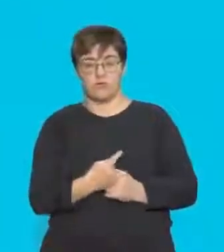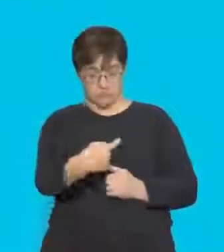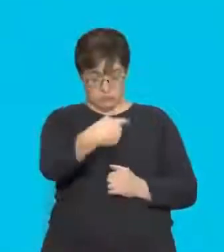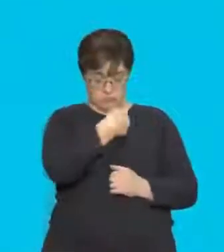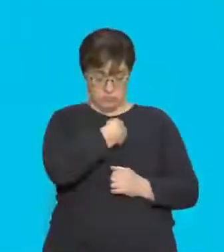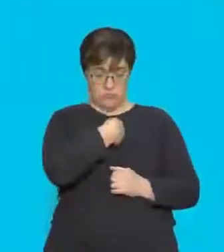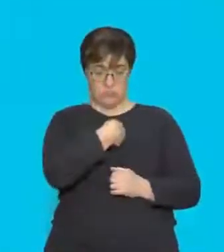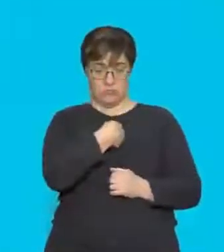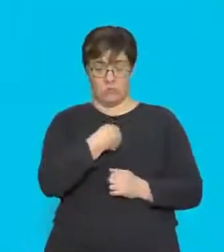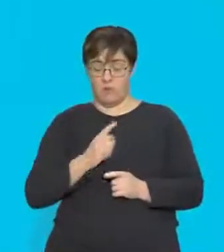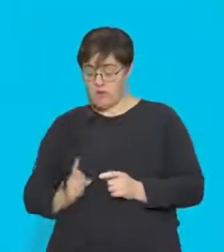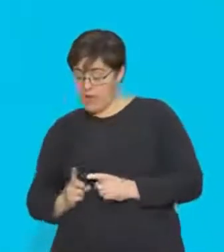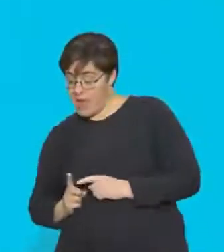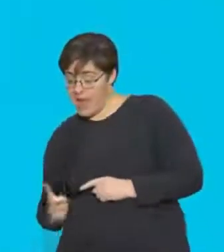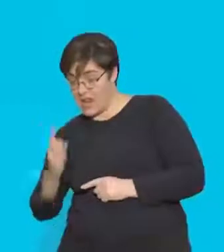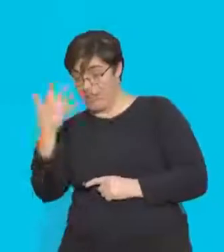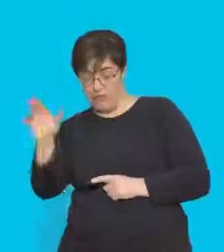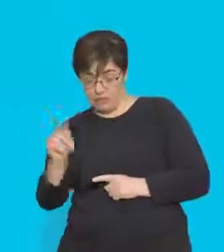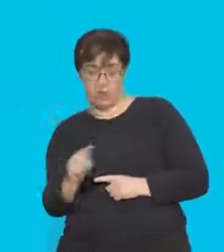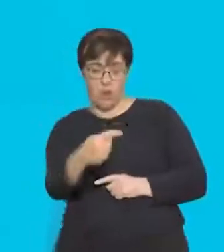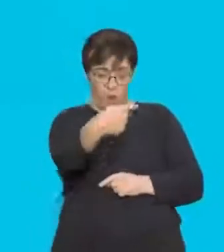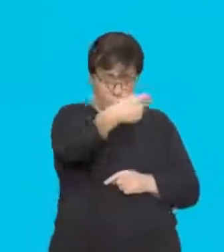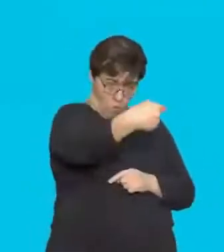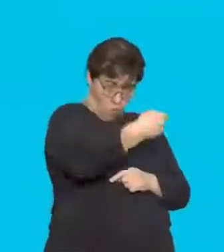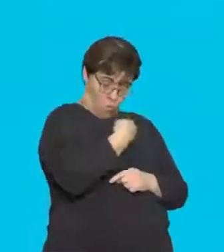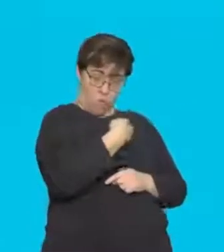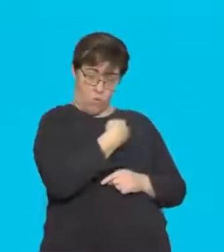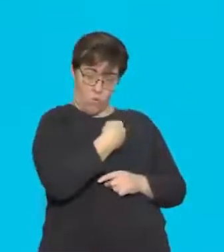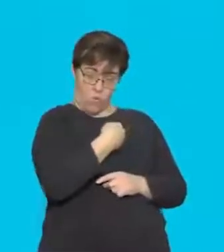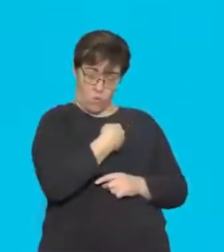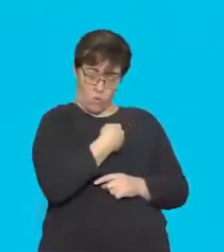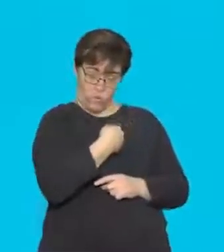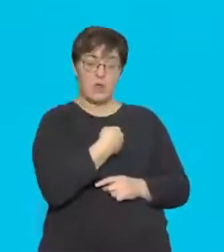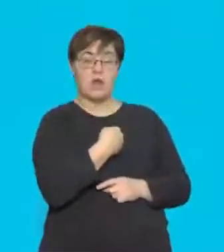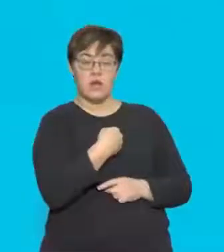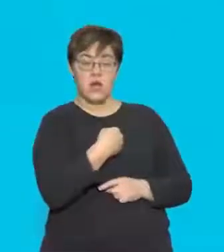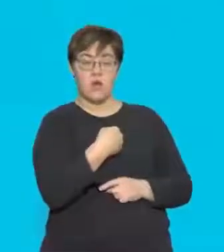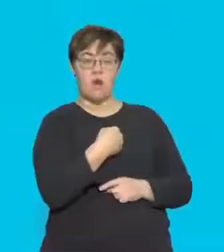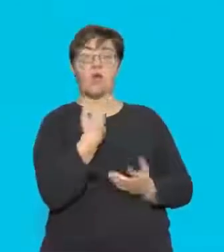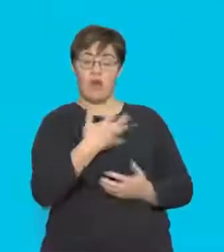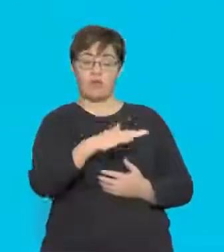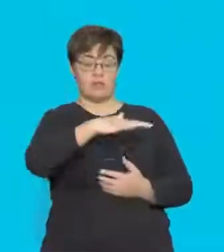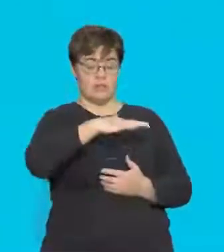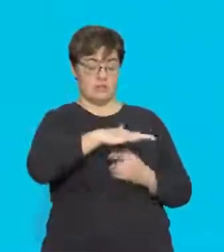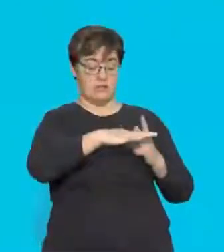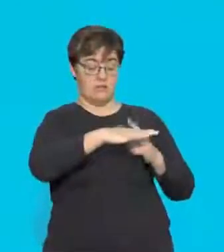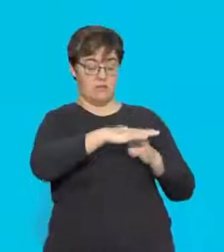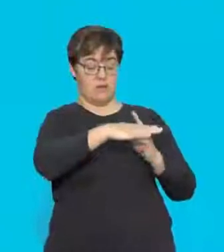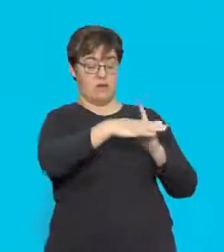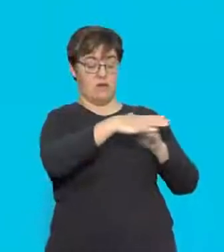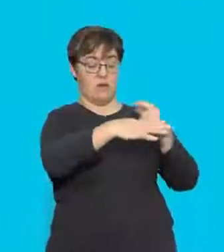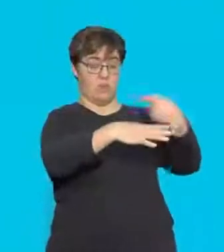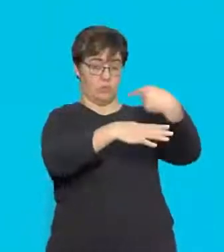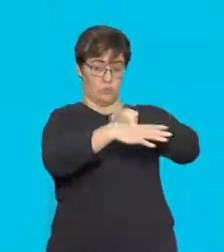towards me. We need to recognize here that we're going to use the right hand rule again.